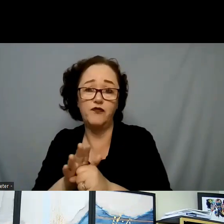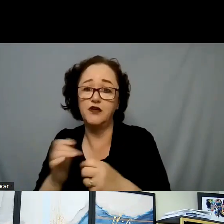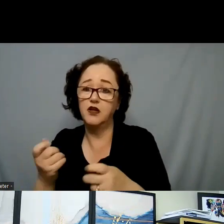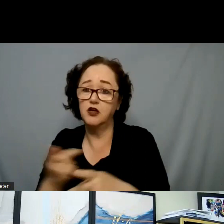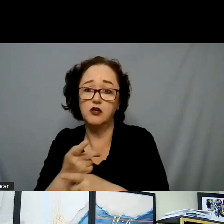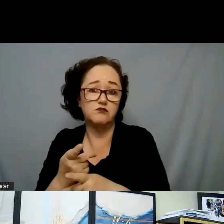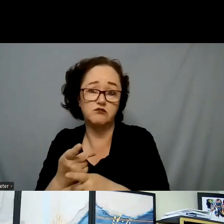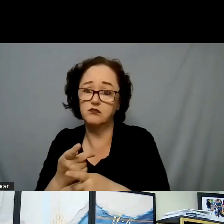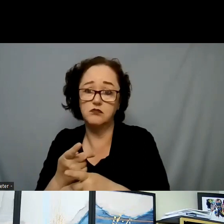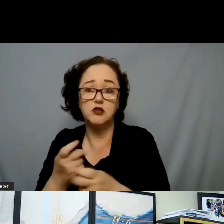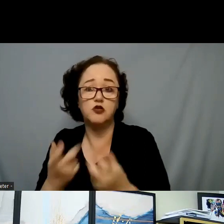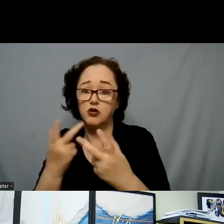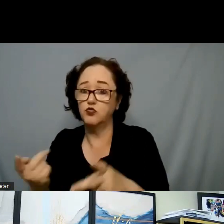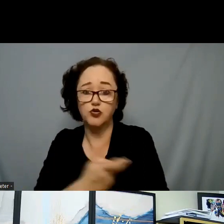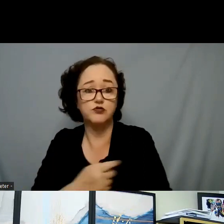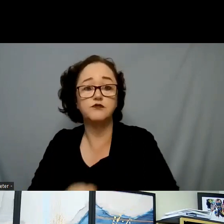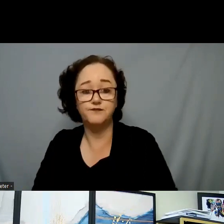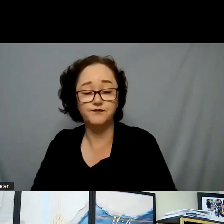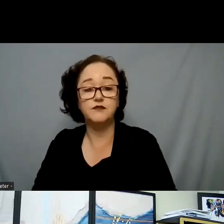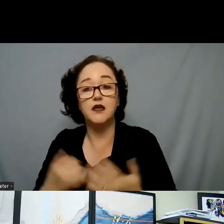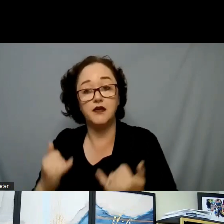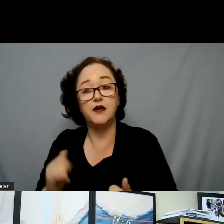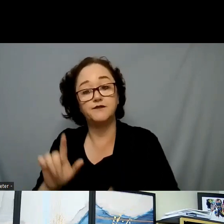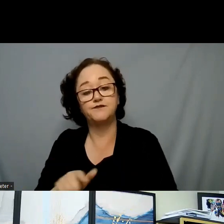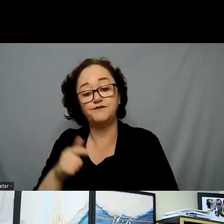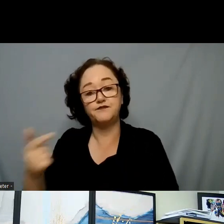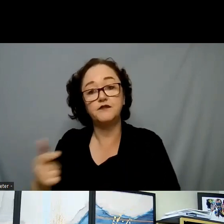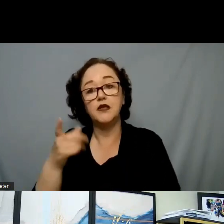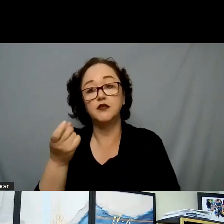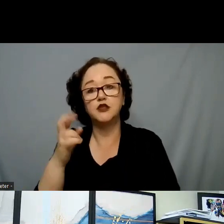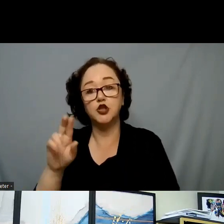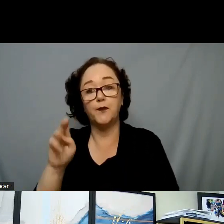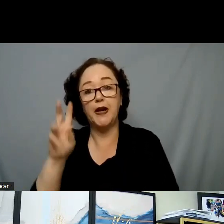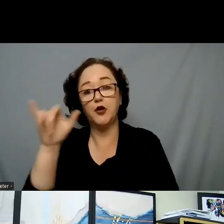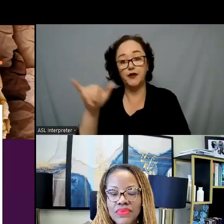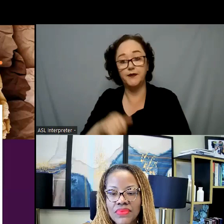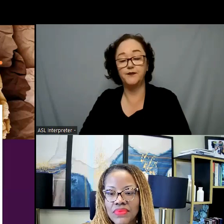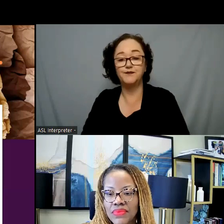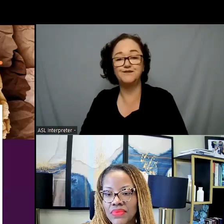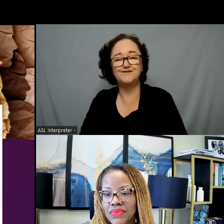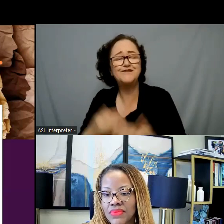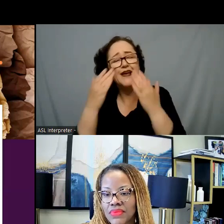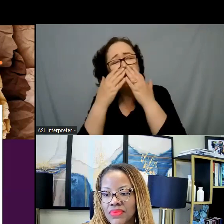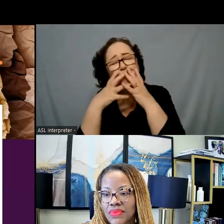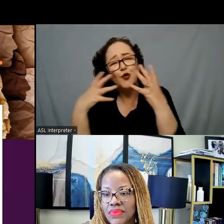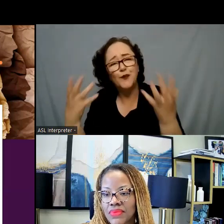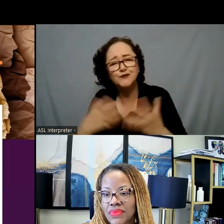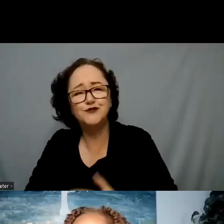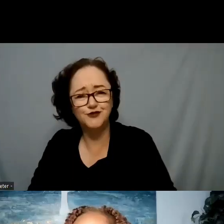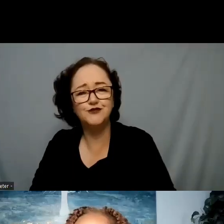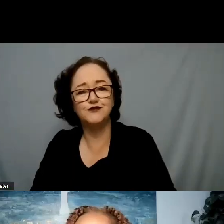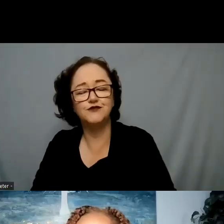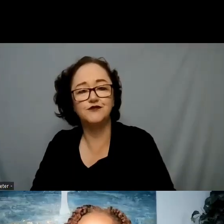-19. Now, we're going to turn this over to Dr. Barry. All right. Thank you so much. And